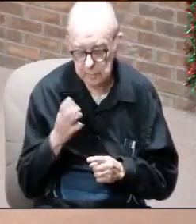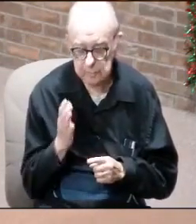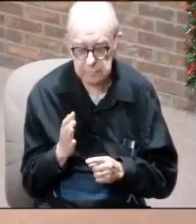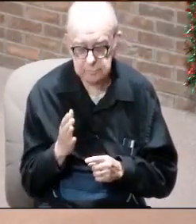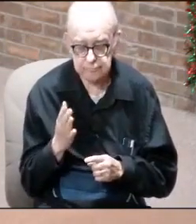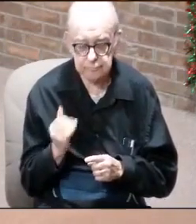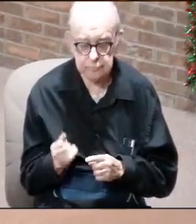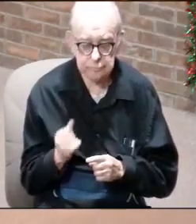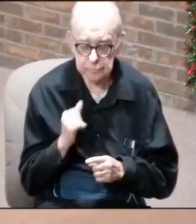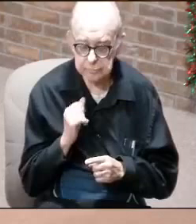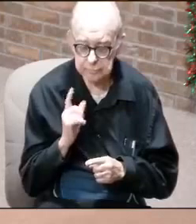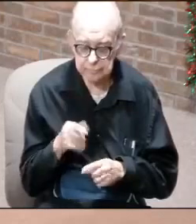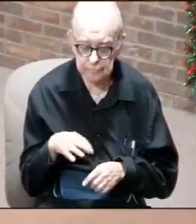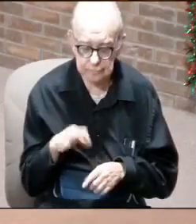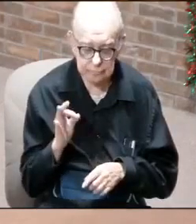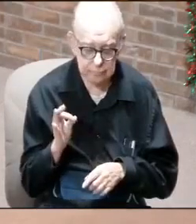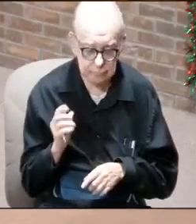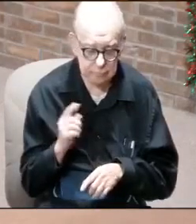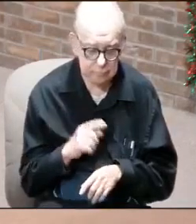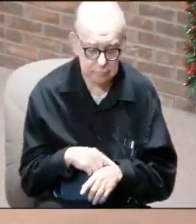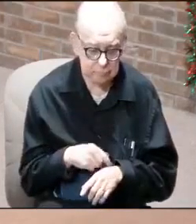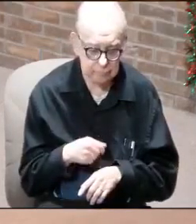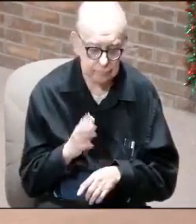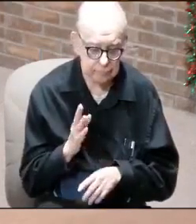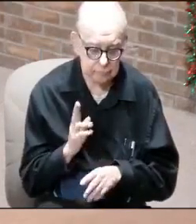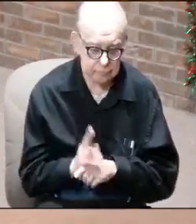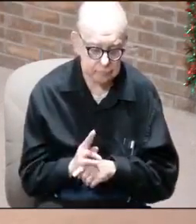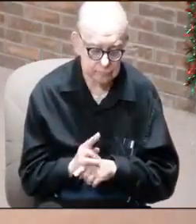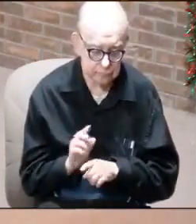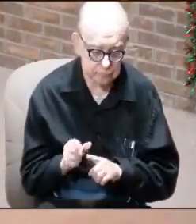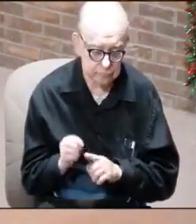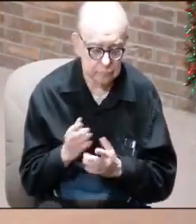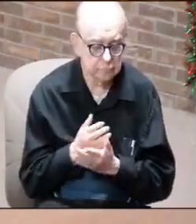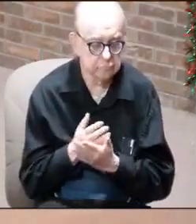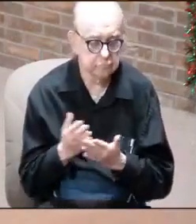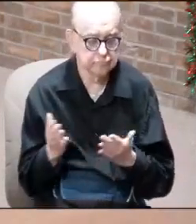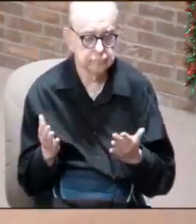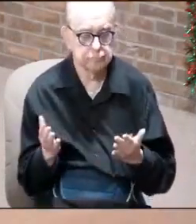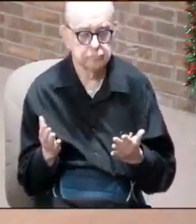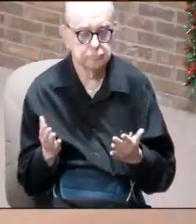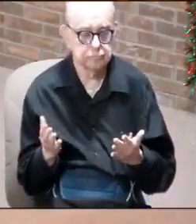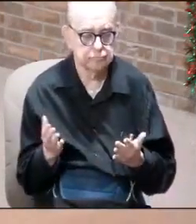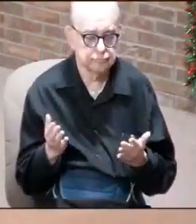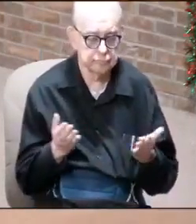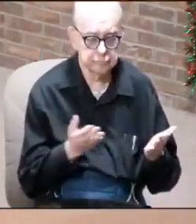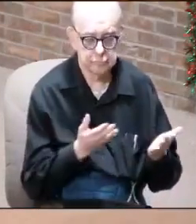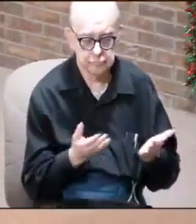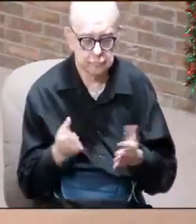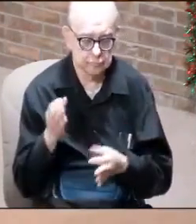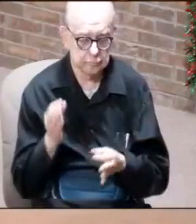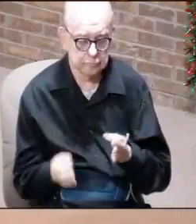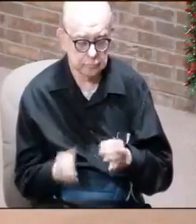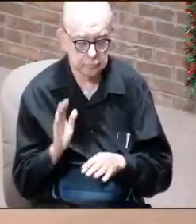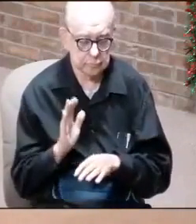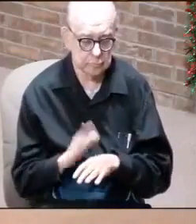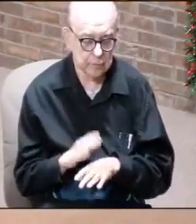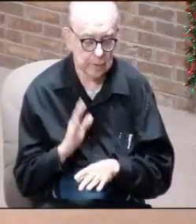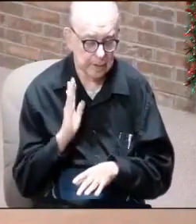because you'll find that there are times that God will use certain things to bring judgment upon his people.